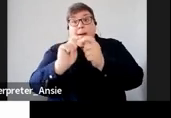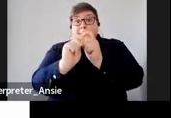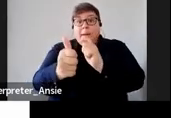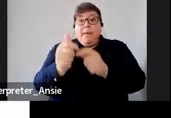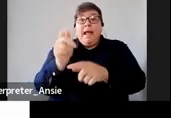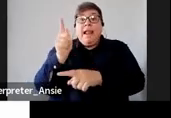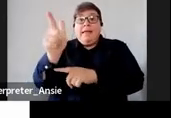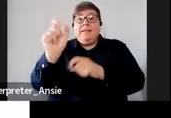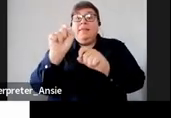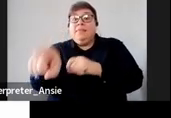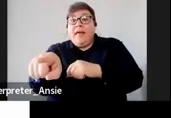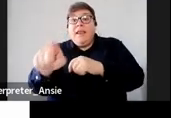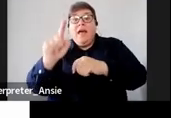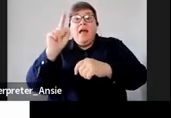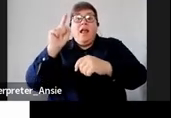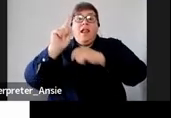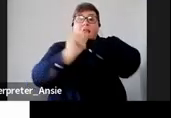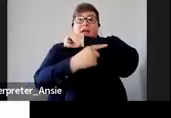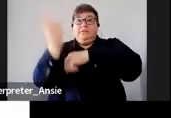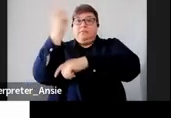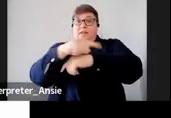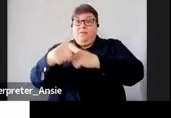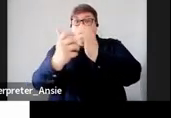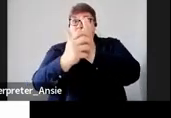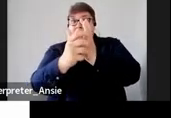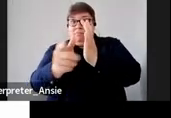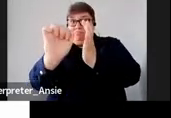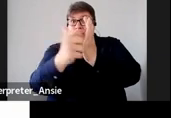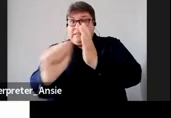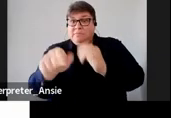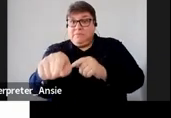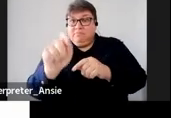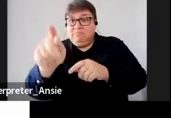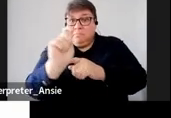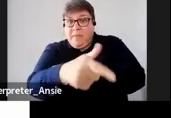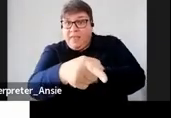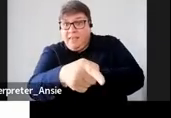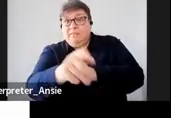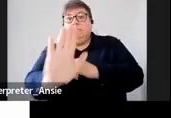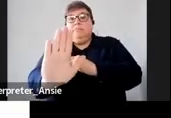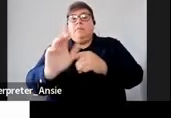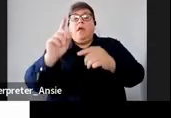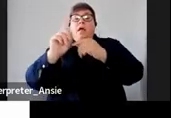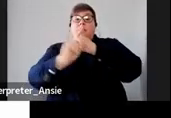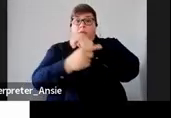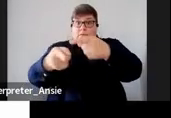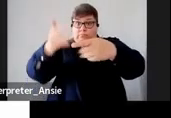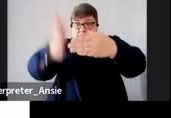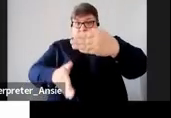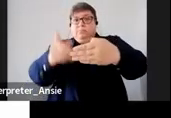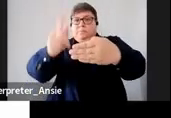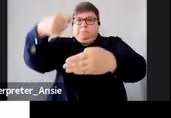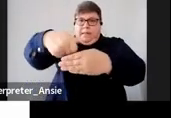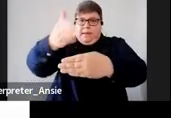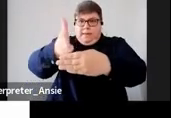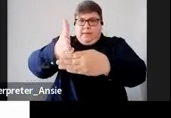than the year of assessment in question this means that for the year of assessment that starts on first March and ends on